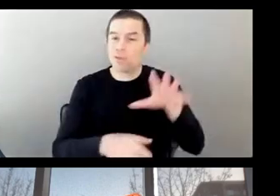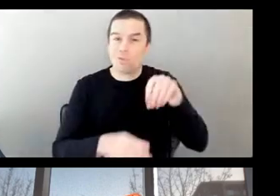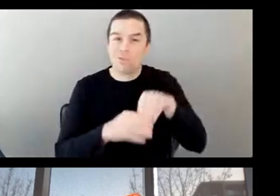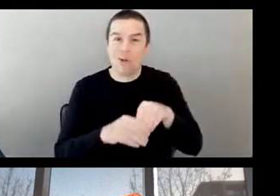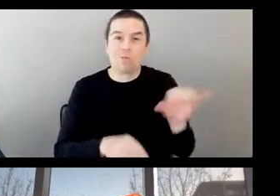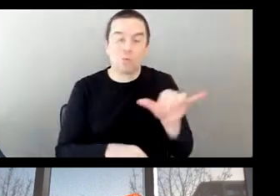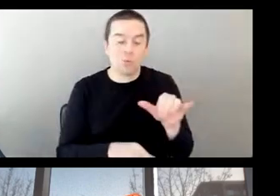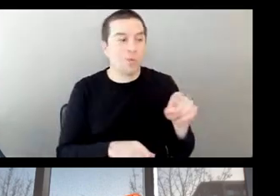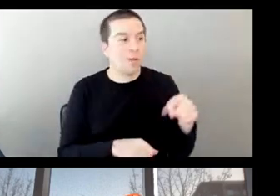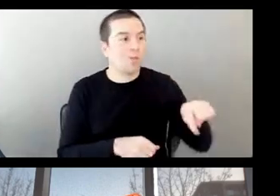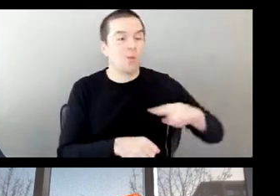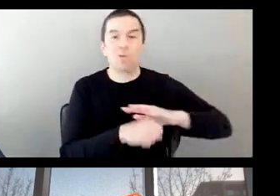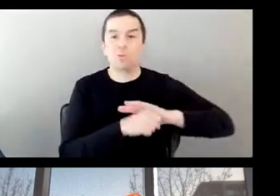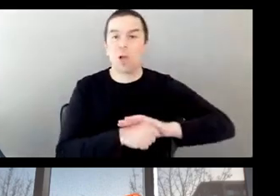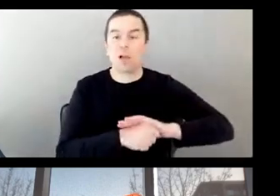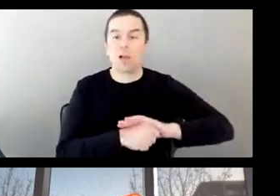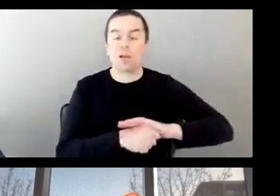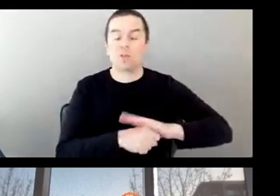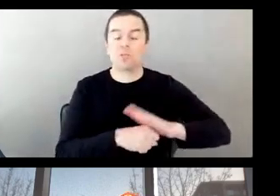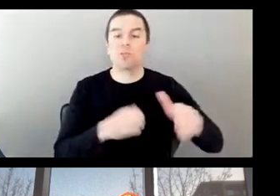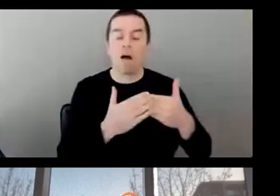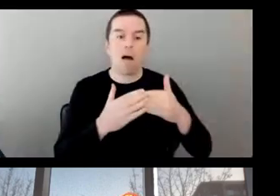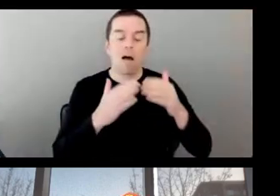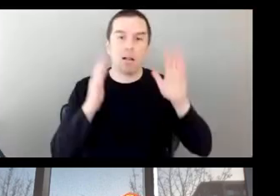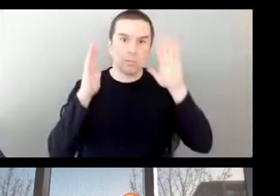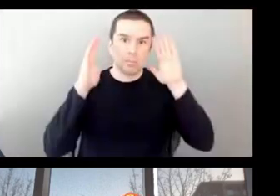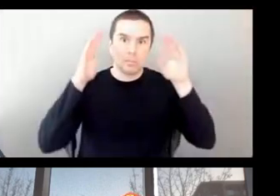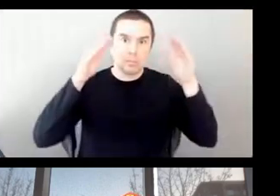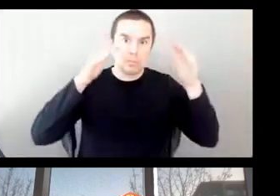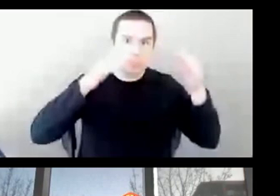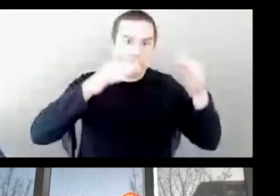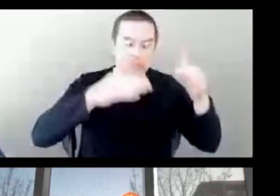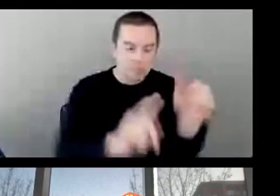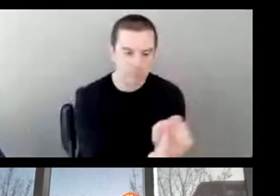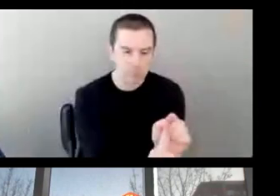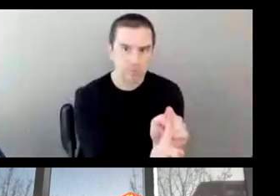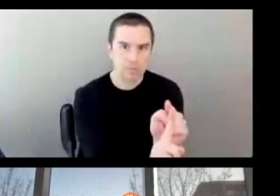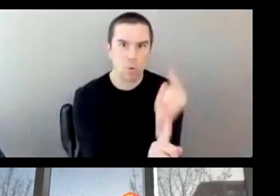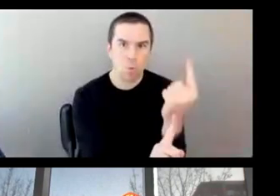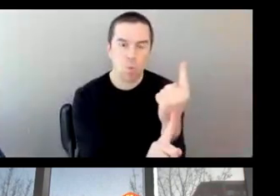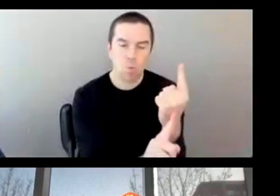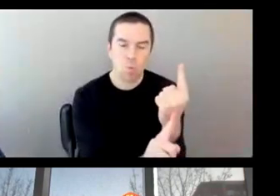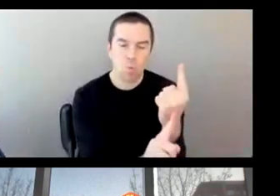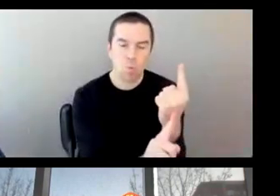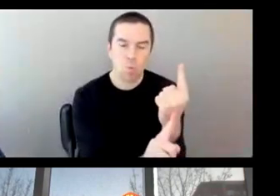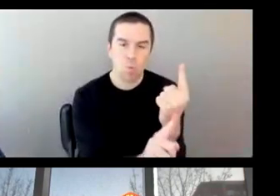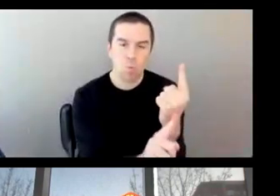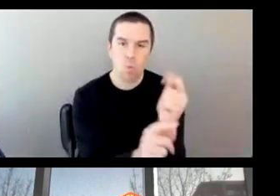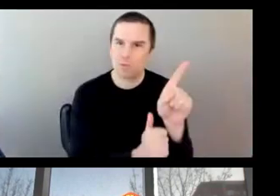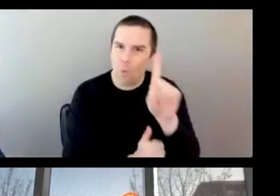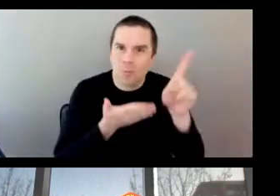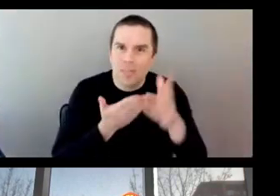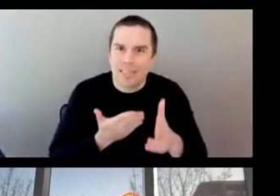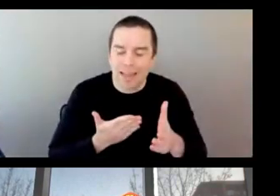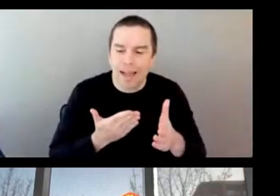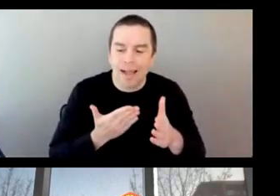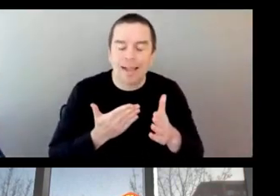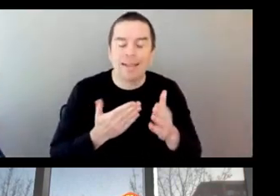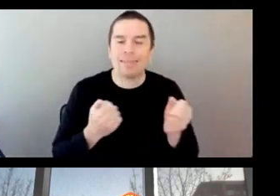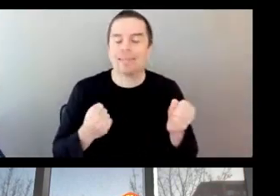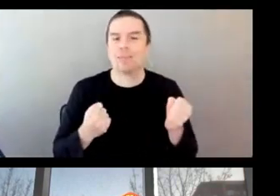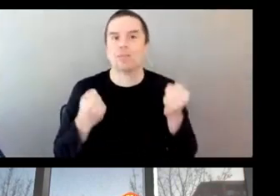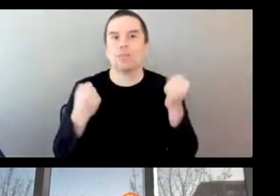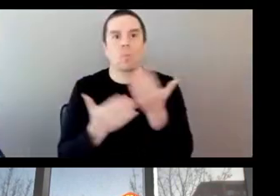you know, to one race on one weekend. There is a lot that's going on there. And so, again, that was